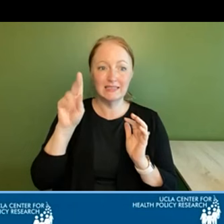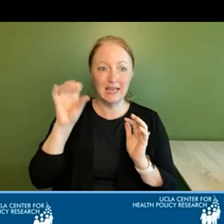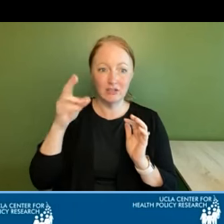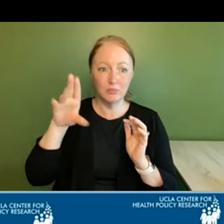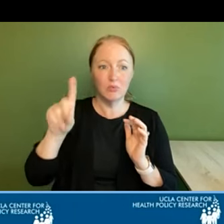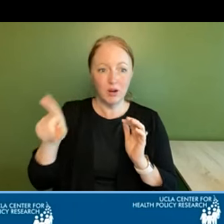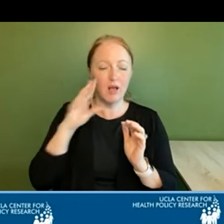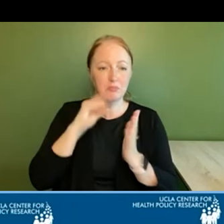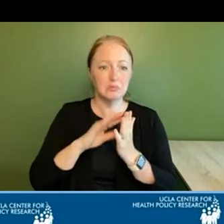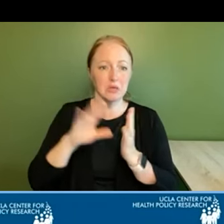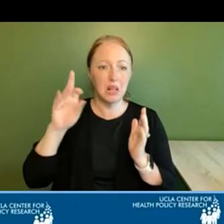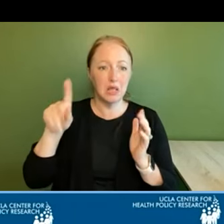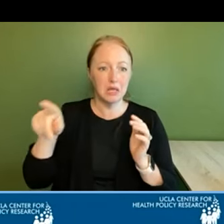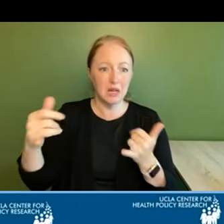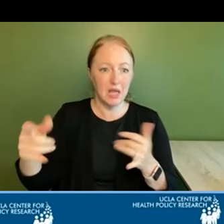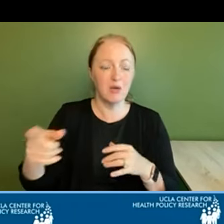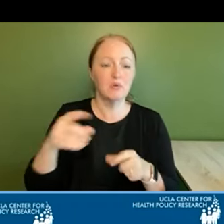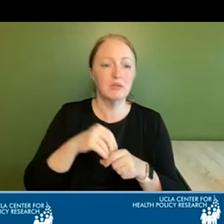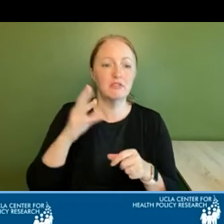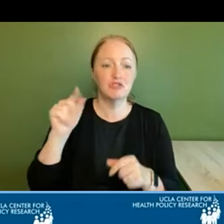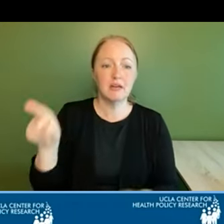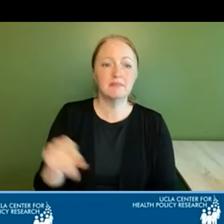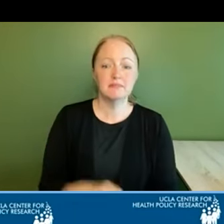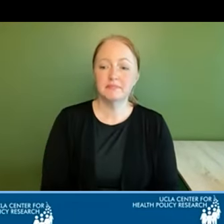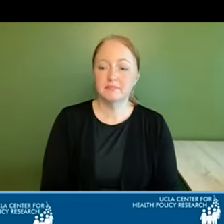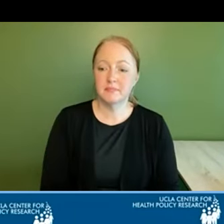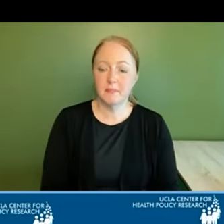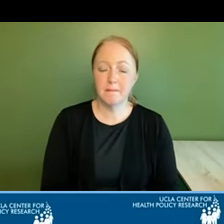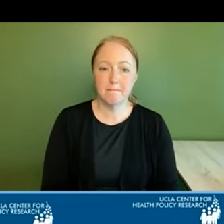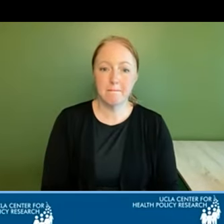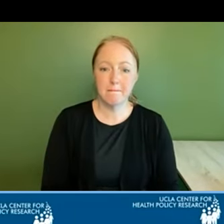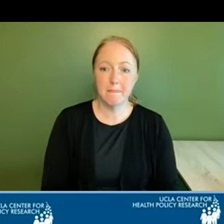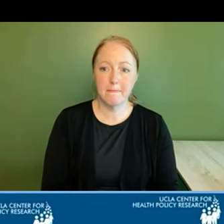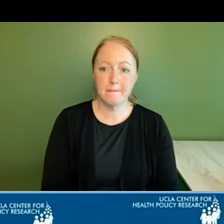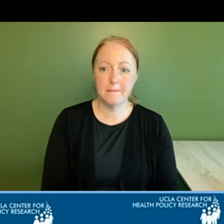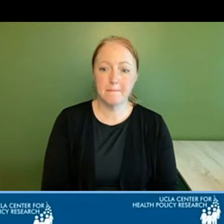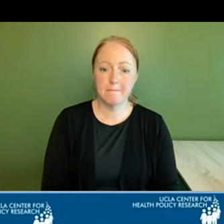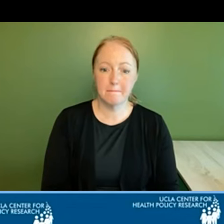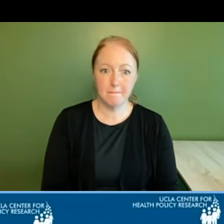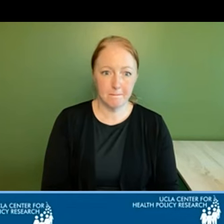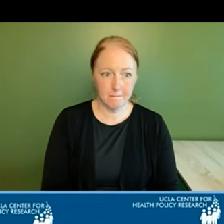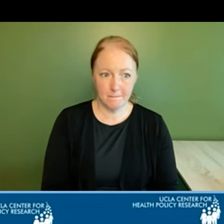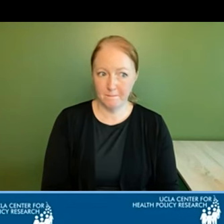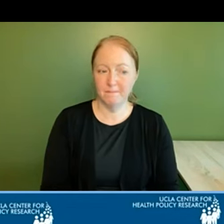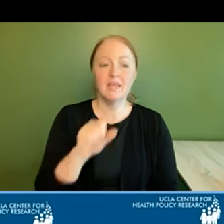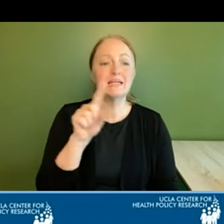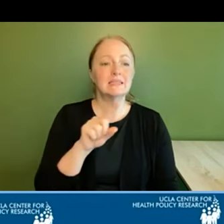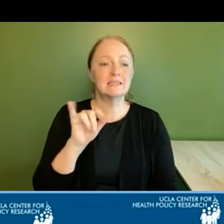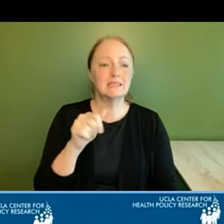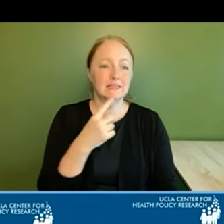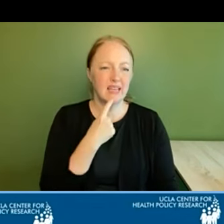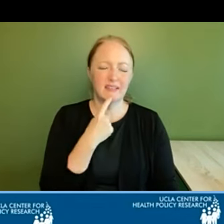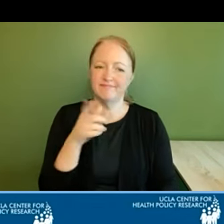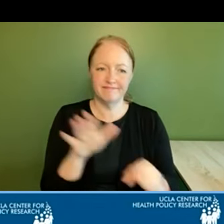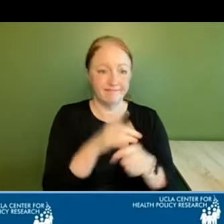put it the link up right now um in chat um all i'll say is i totally agree with him i mean you know